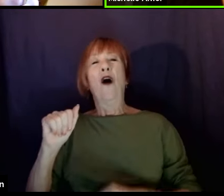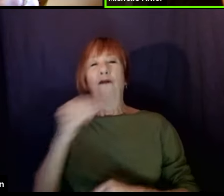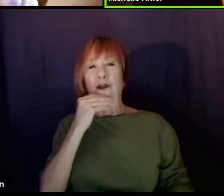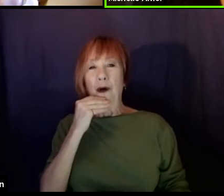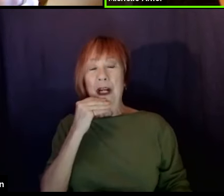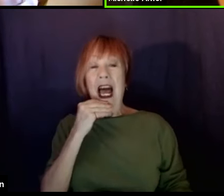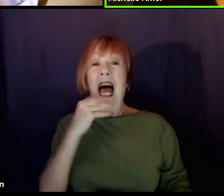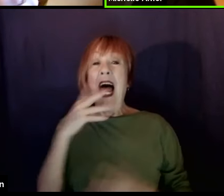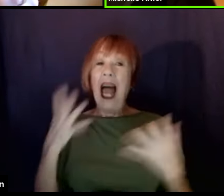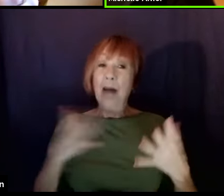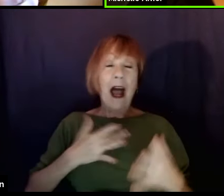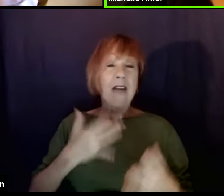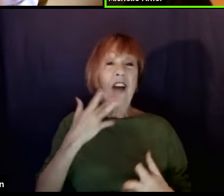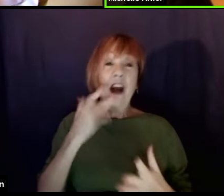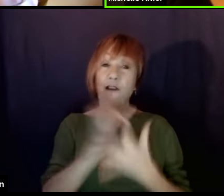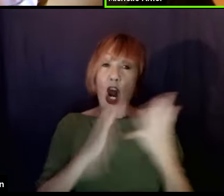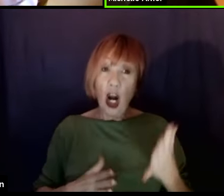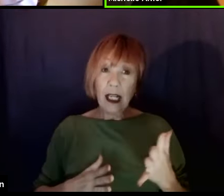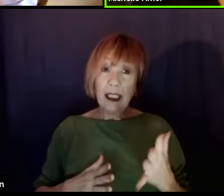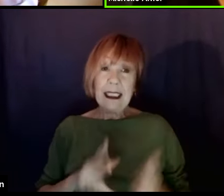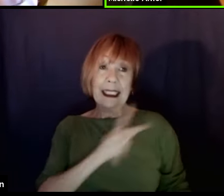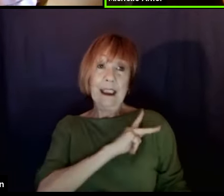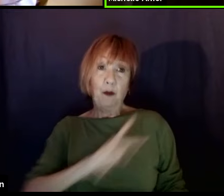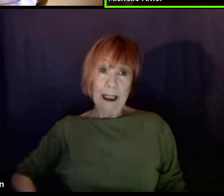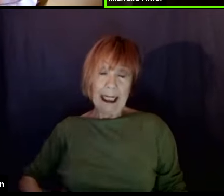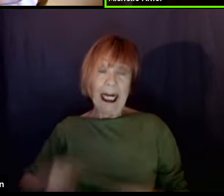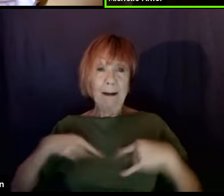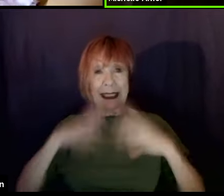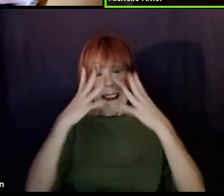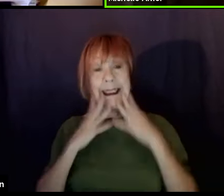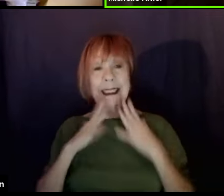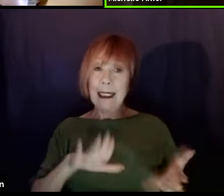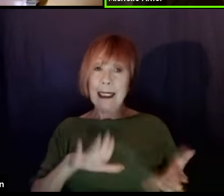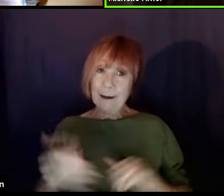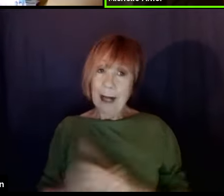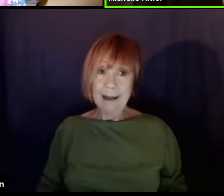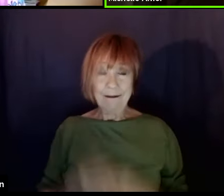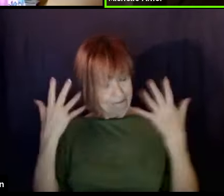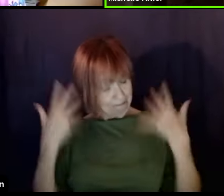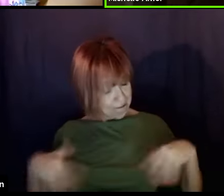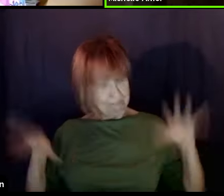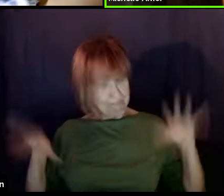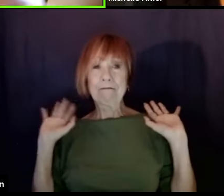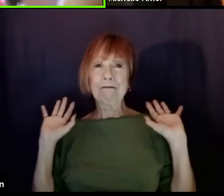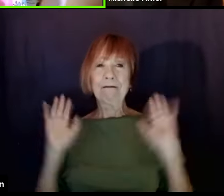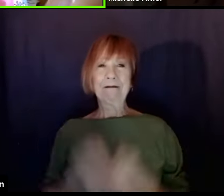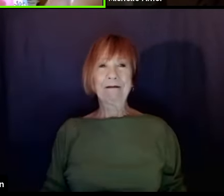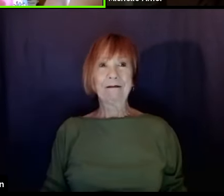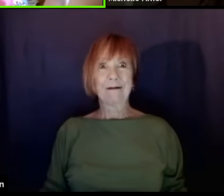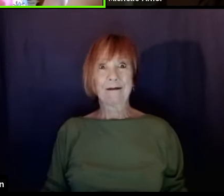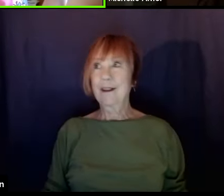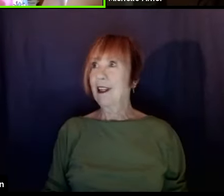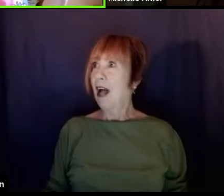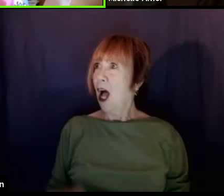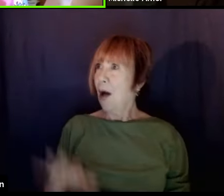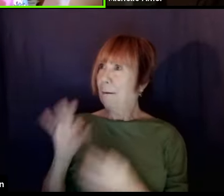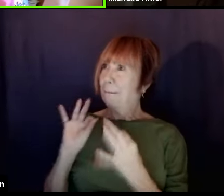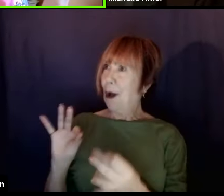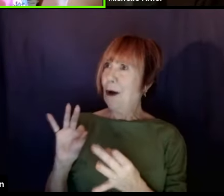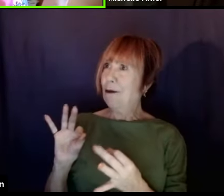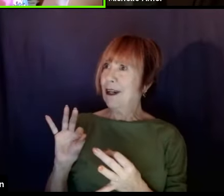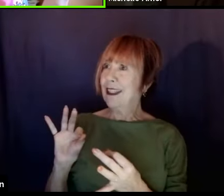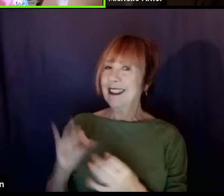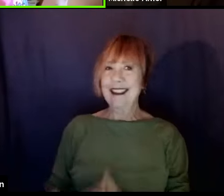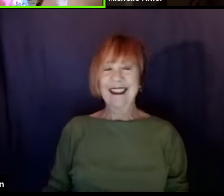sad that he is no longer on our planet. That's it. Yeah, it was perfect. And,